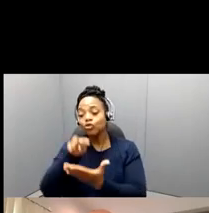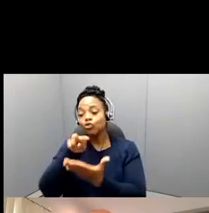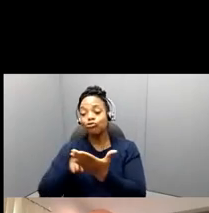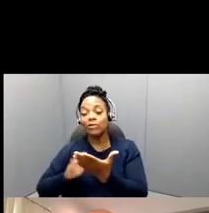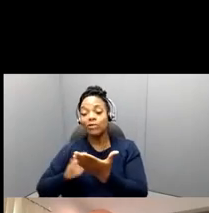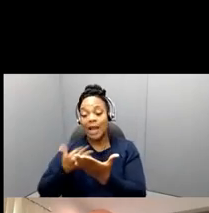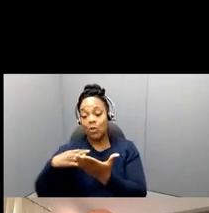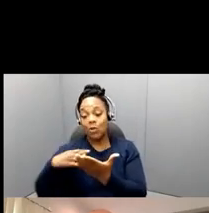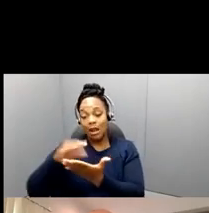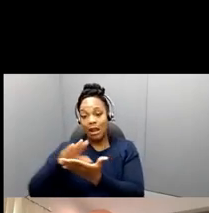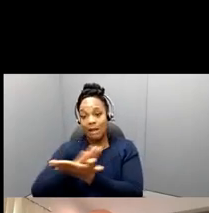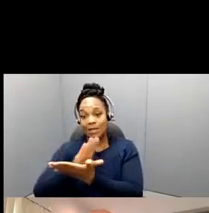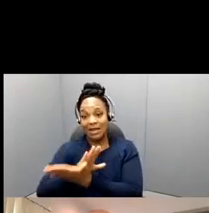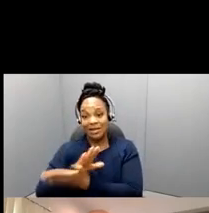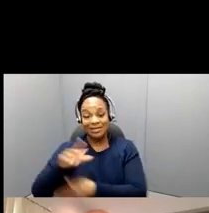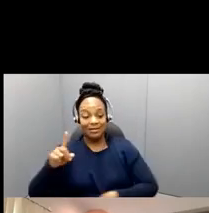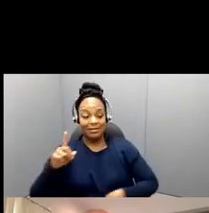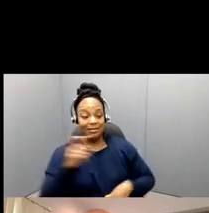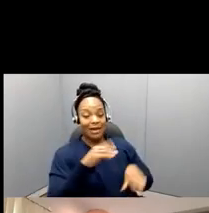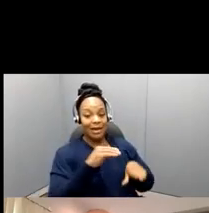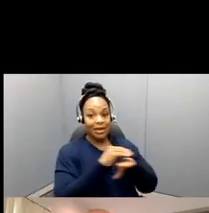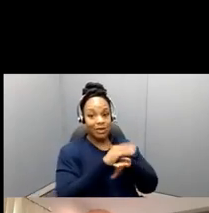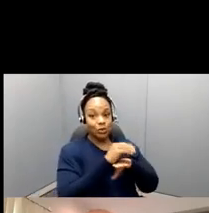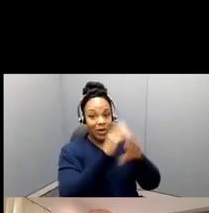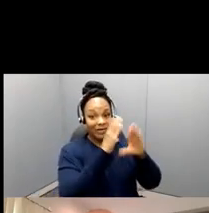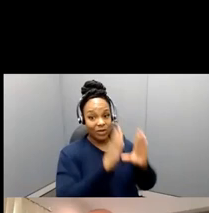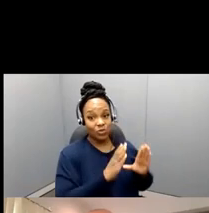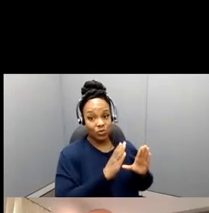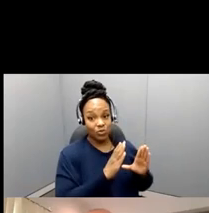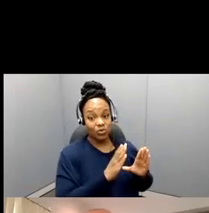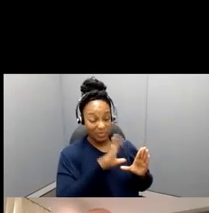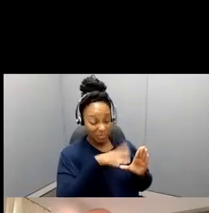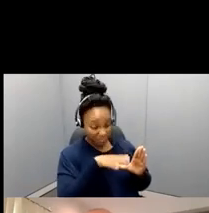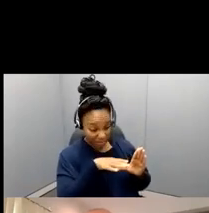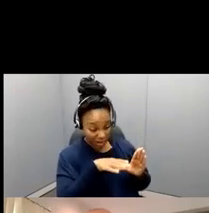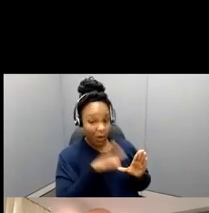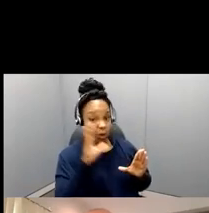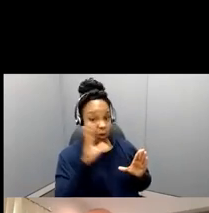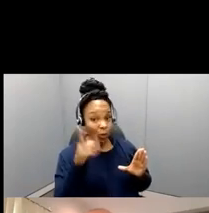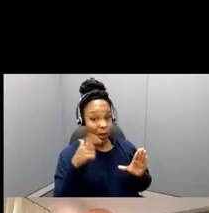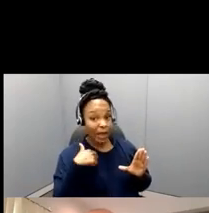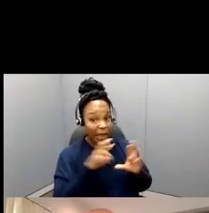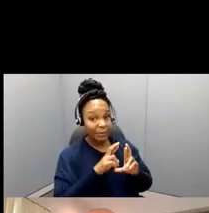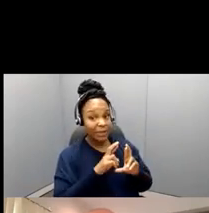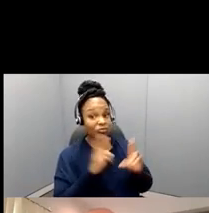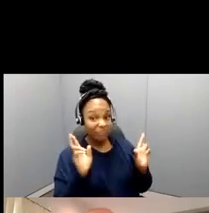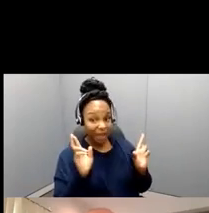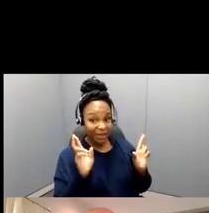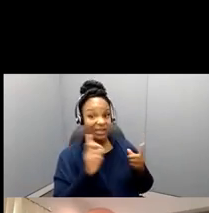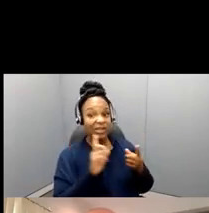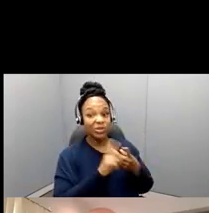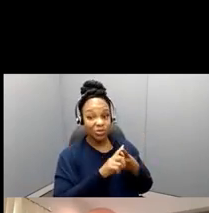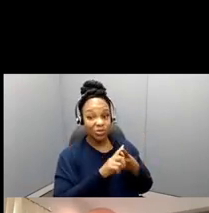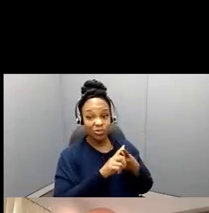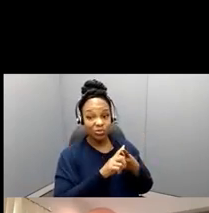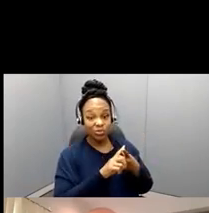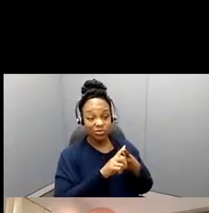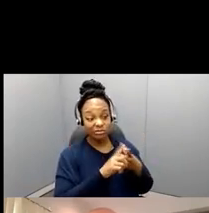you know, in this next, this current academic year, is a study far along enough that I know by